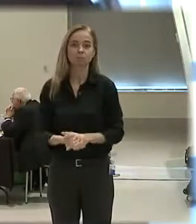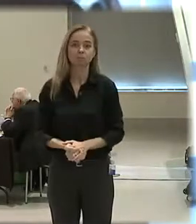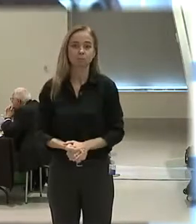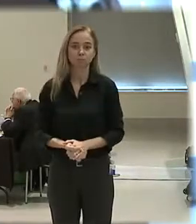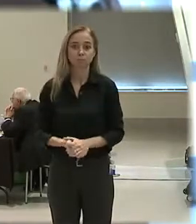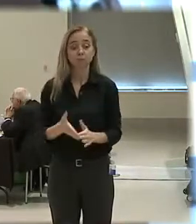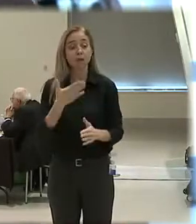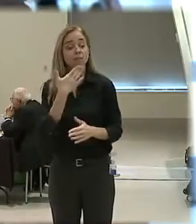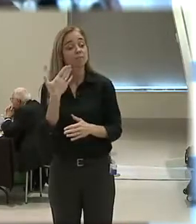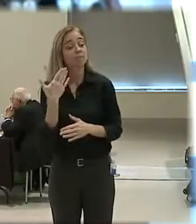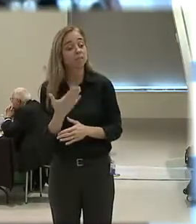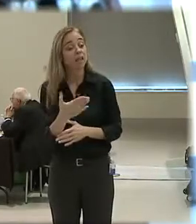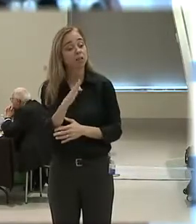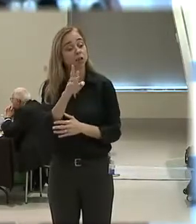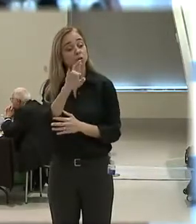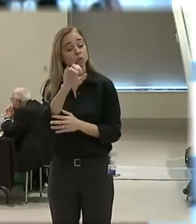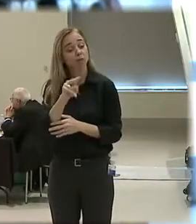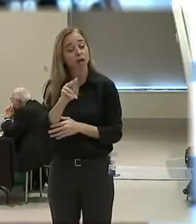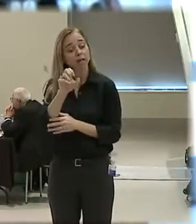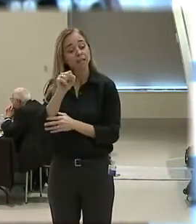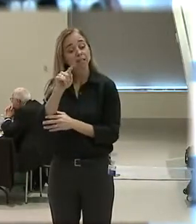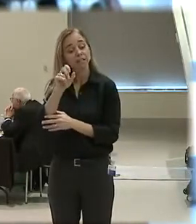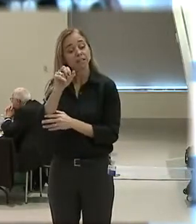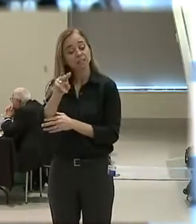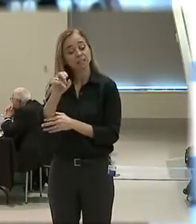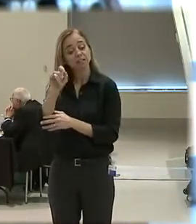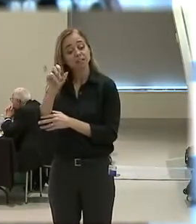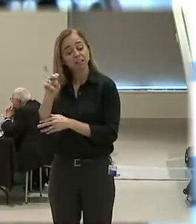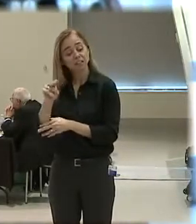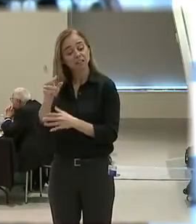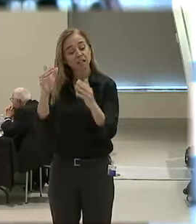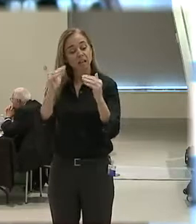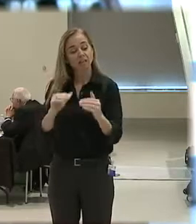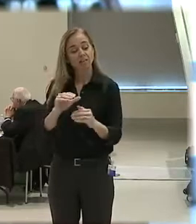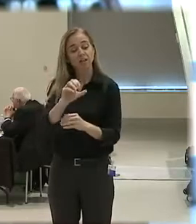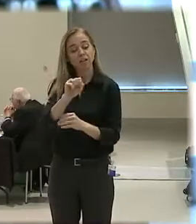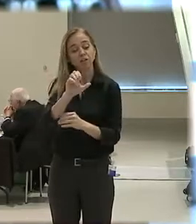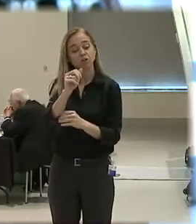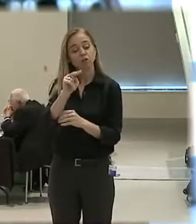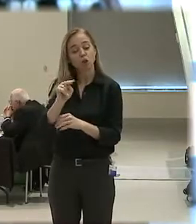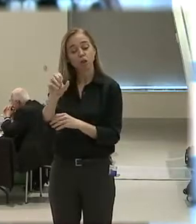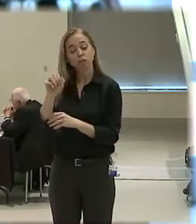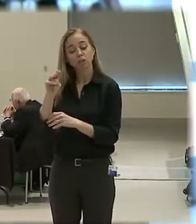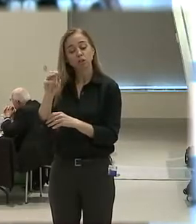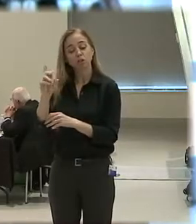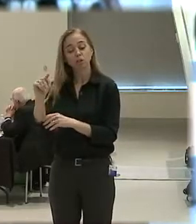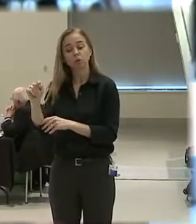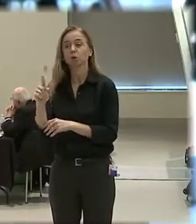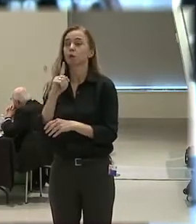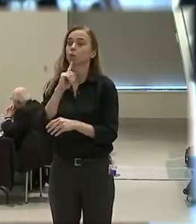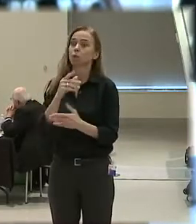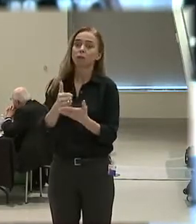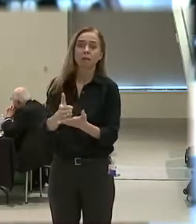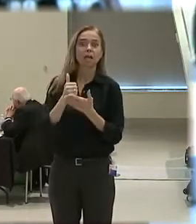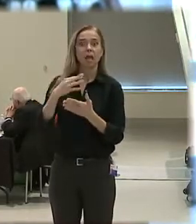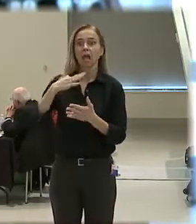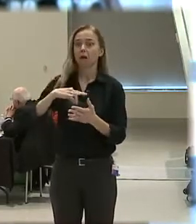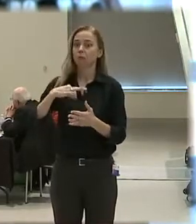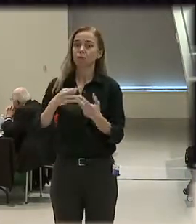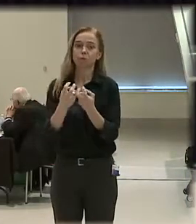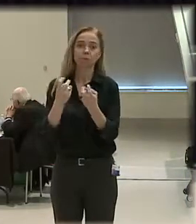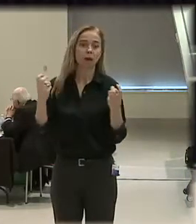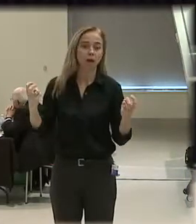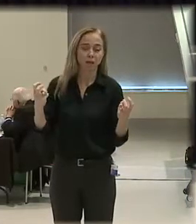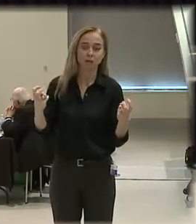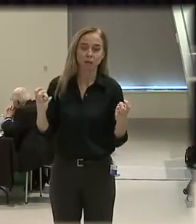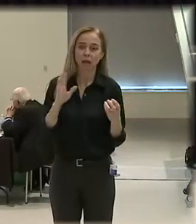Thank you. you. Bryan Stevenson, followed by Sean Smoot. This has been an extremely helpful panel. I want to thank all of you for your